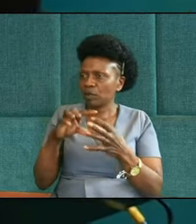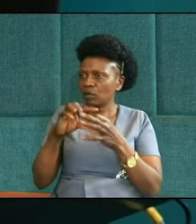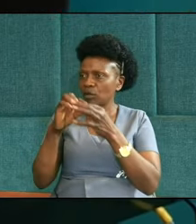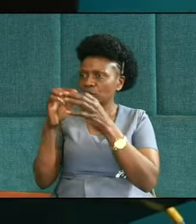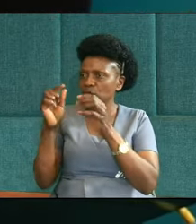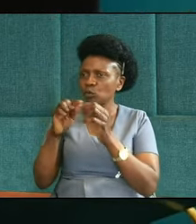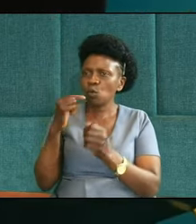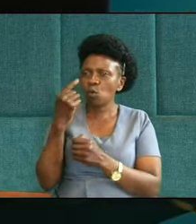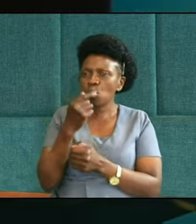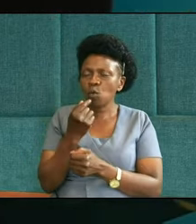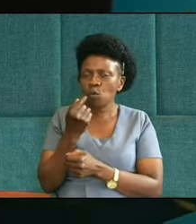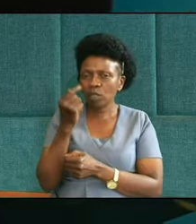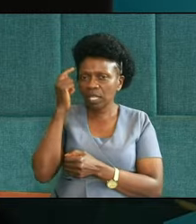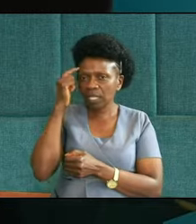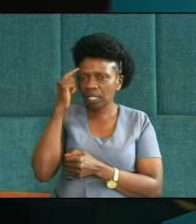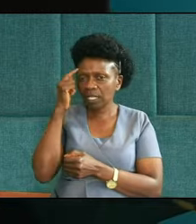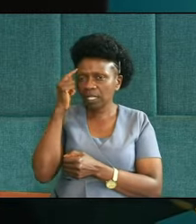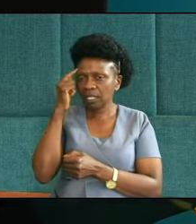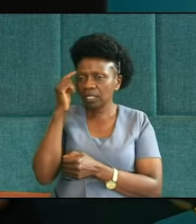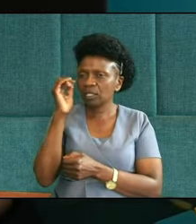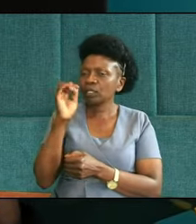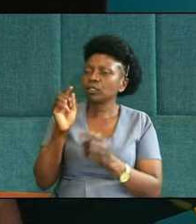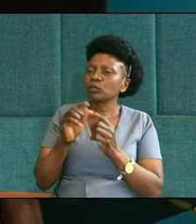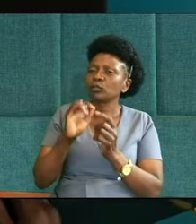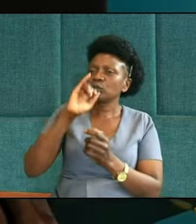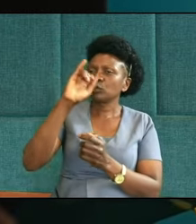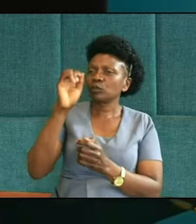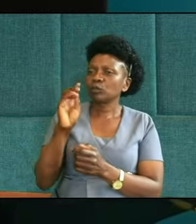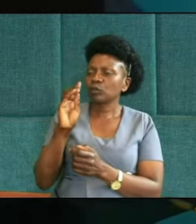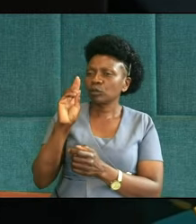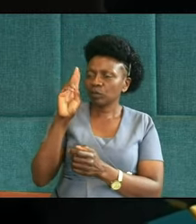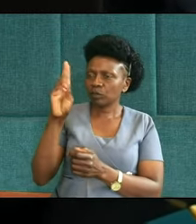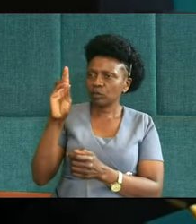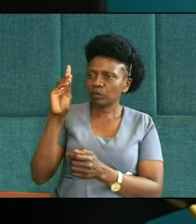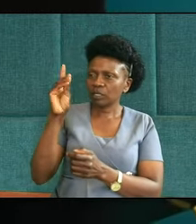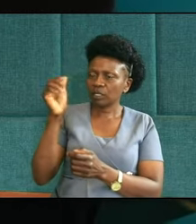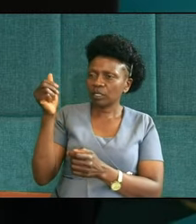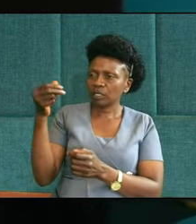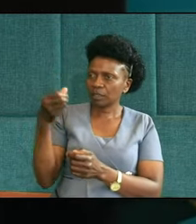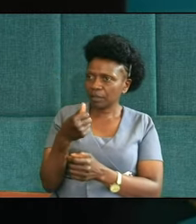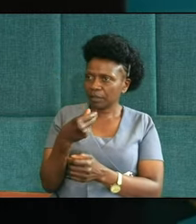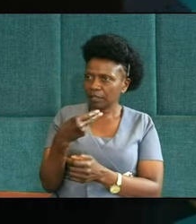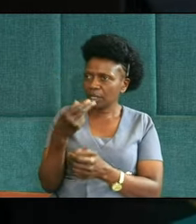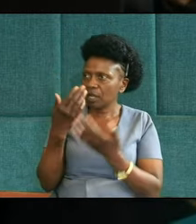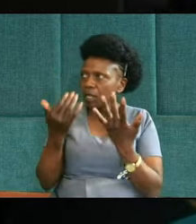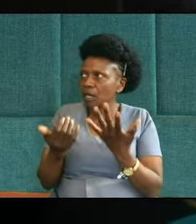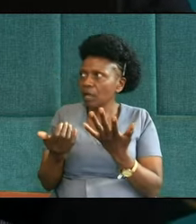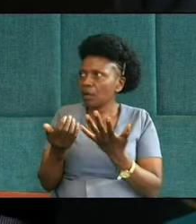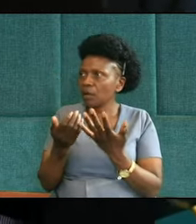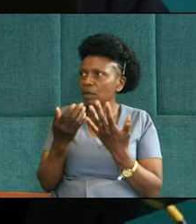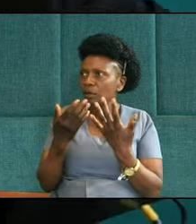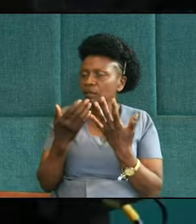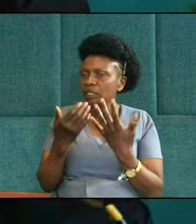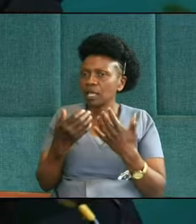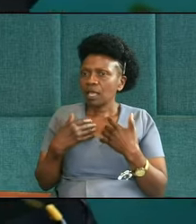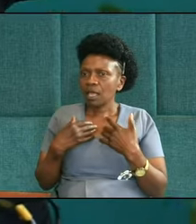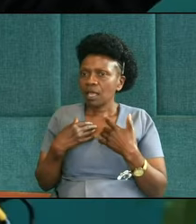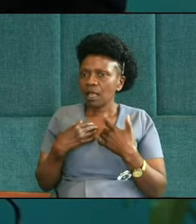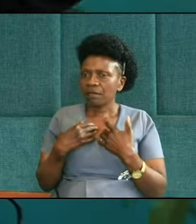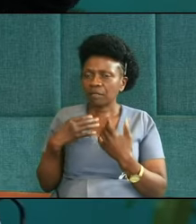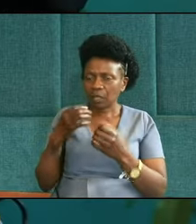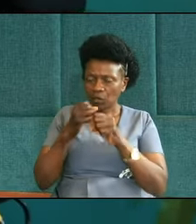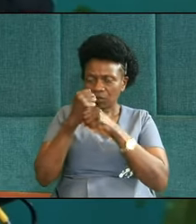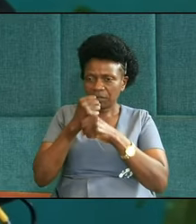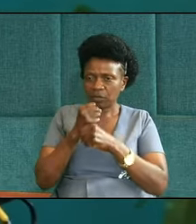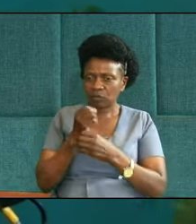belonged to whom, do you think? To Judah? Right there. And now Judah has another opportunity to face reality. The last